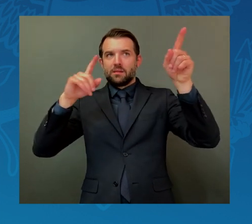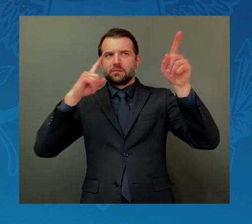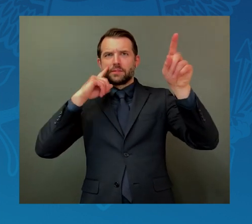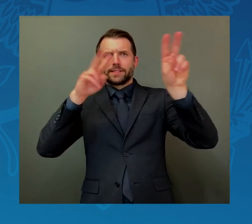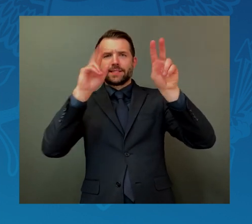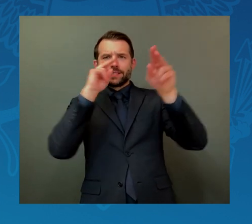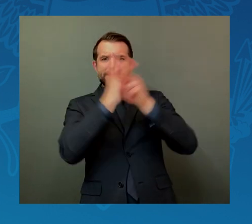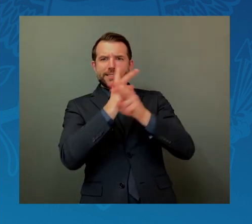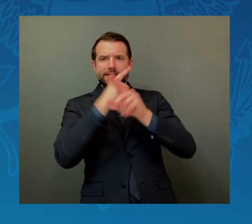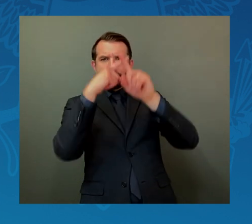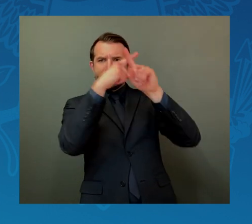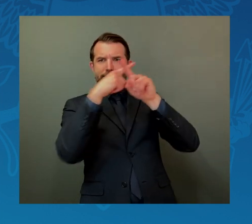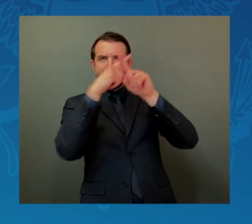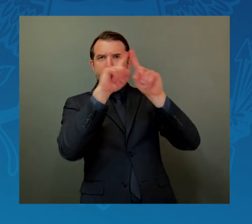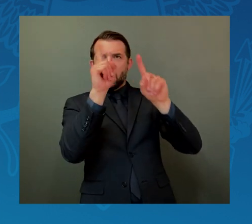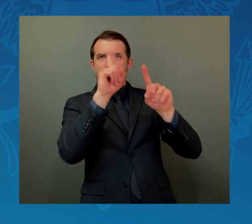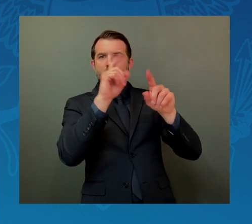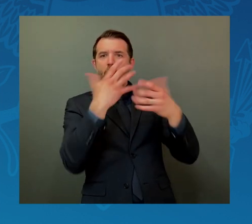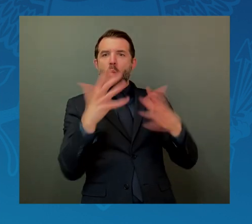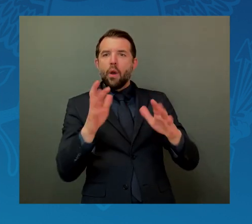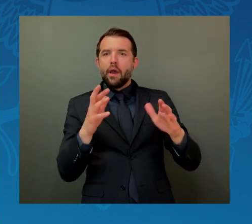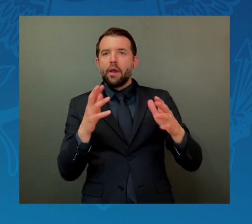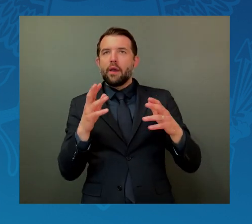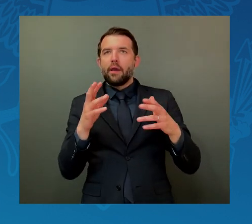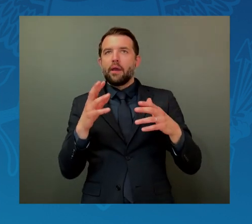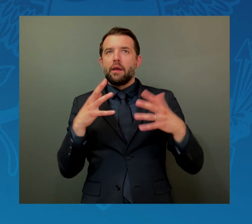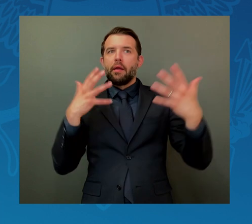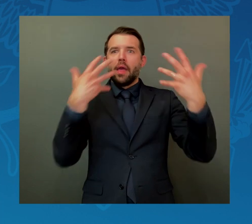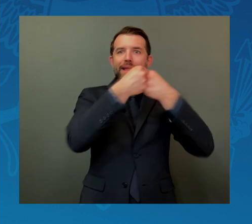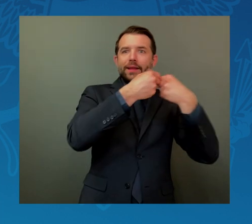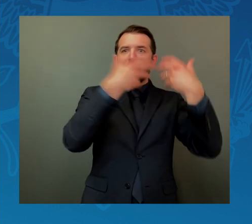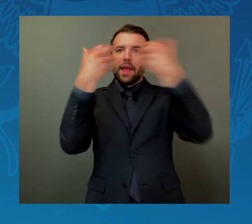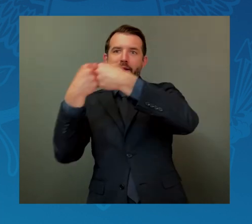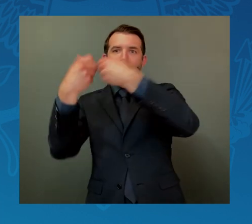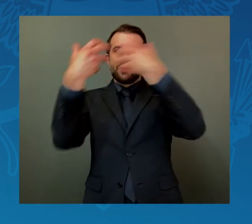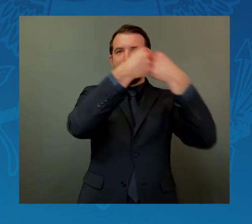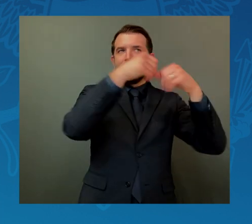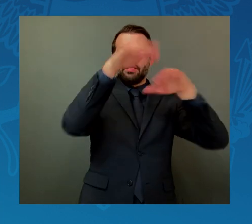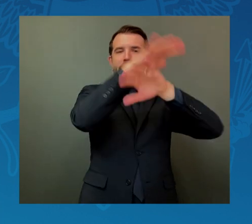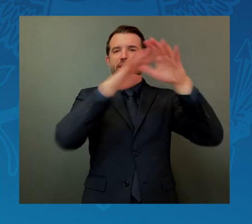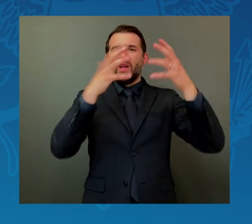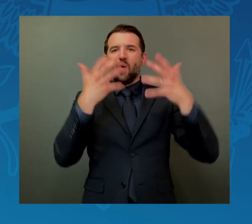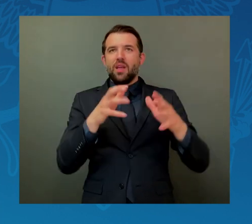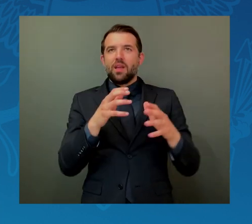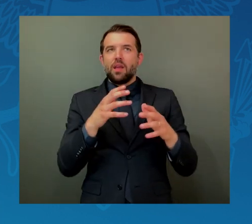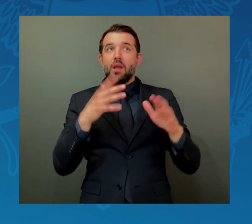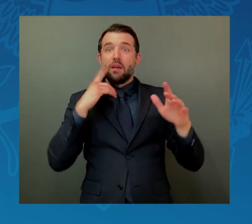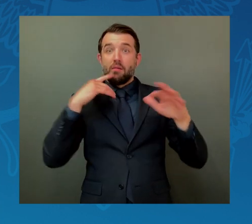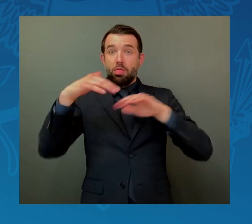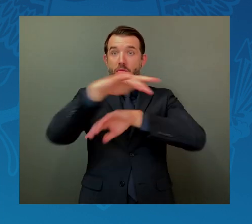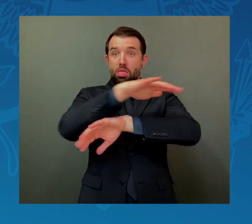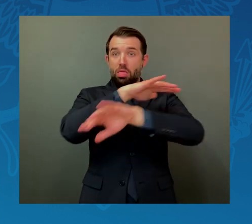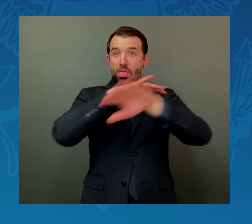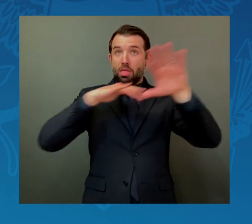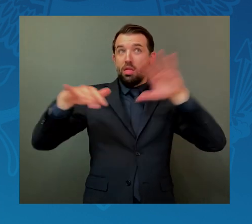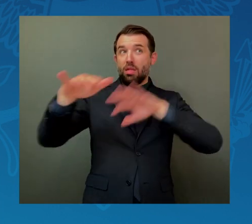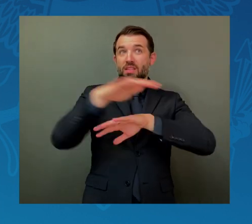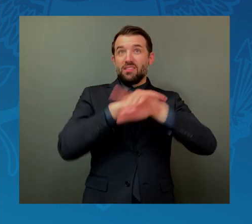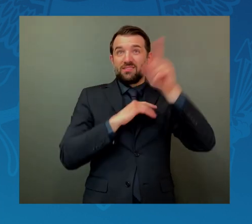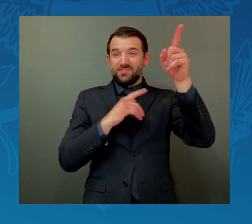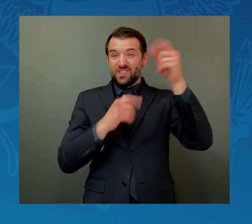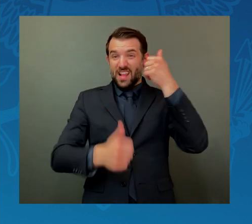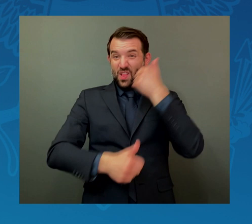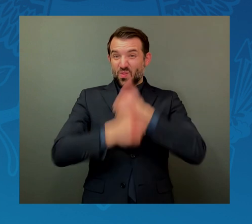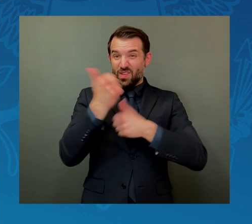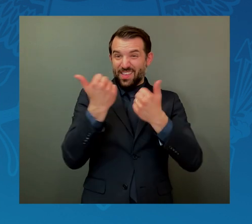This debris presents a risk to the safety of our astronauts, our satellites,